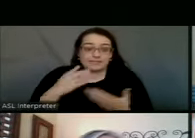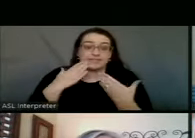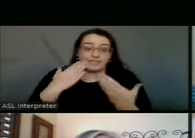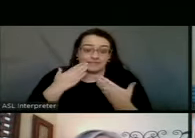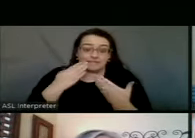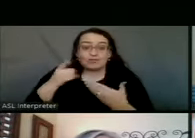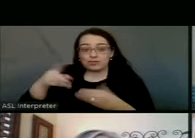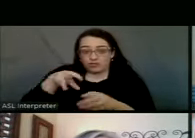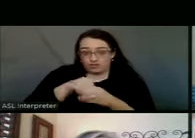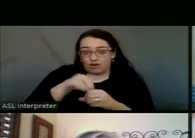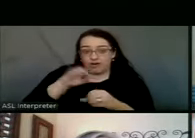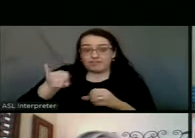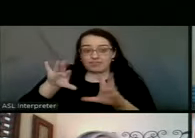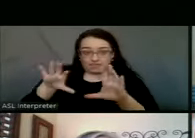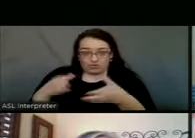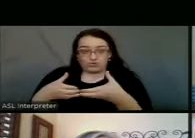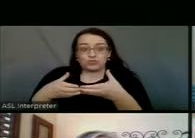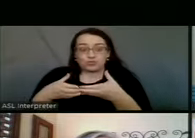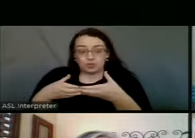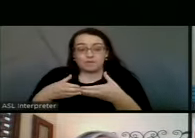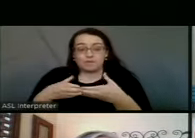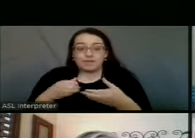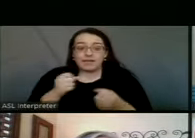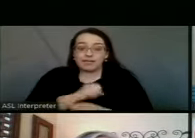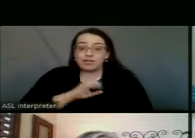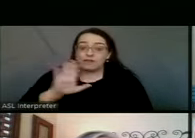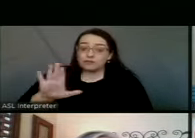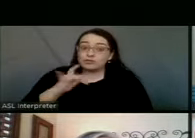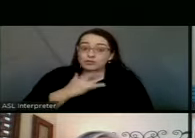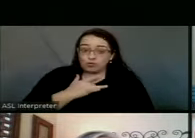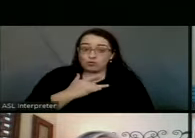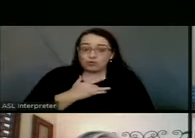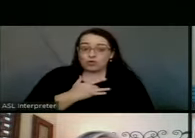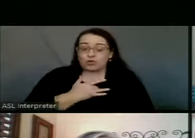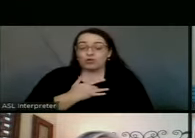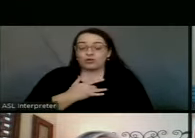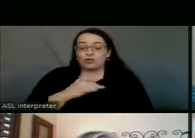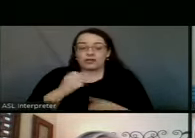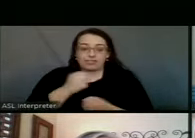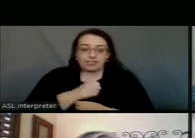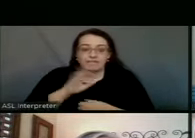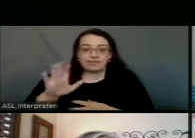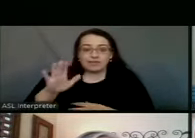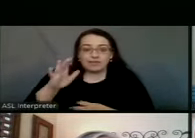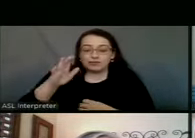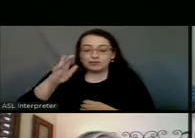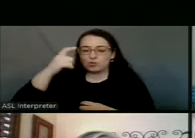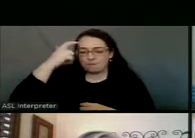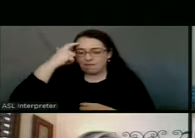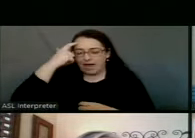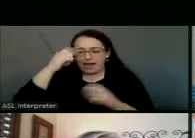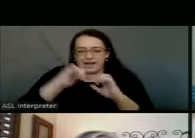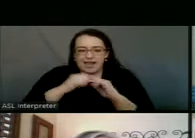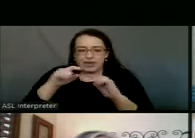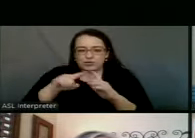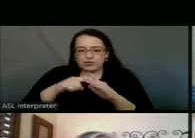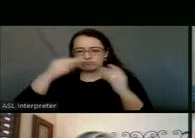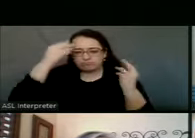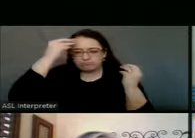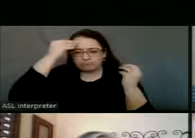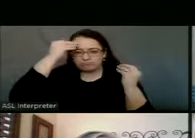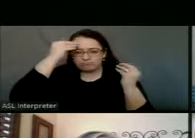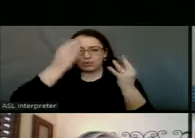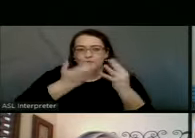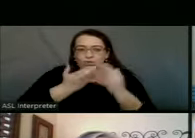you're on that committee. Um, I love your heart. Uh, I love your mind and the way that you are thinking through these